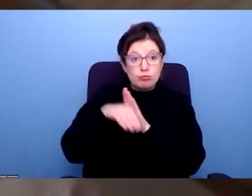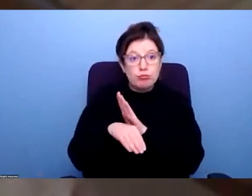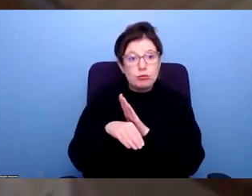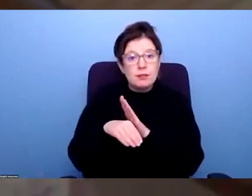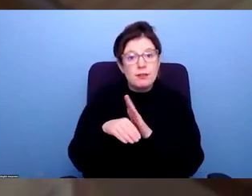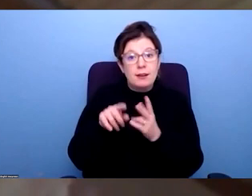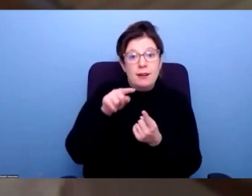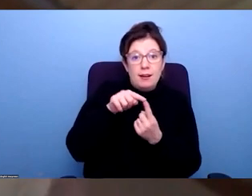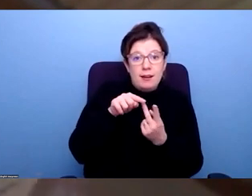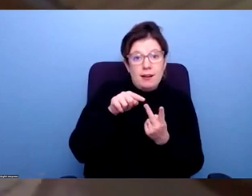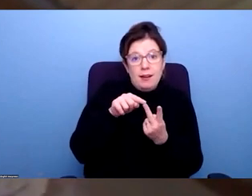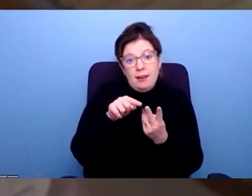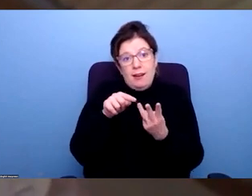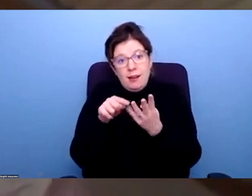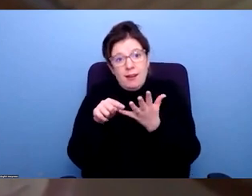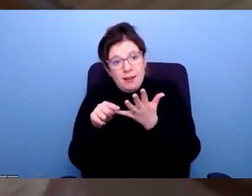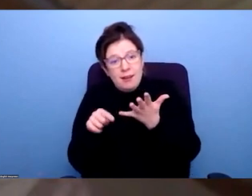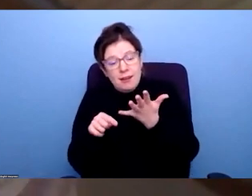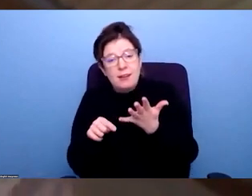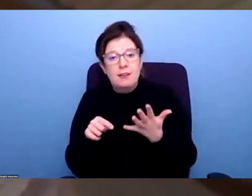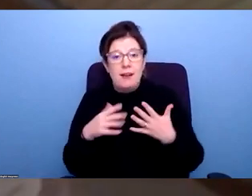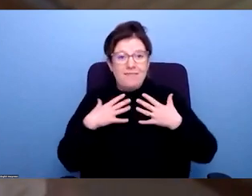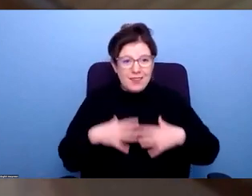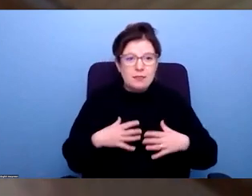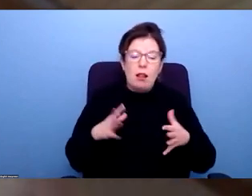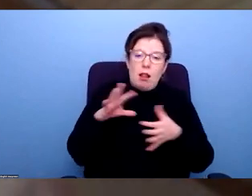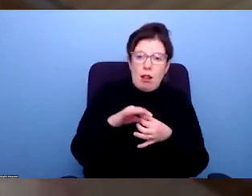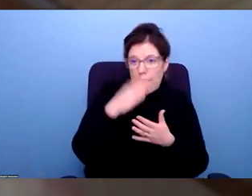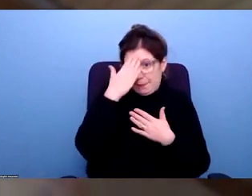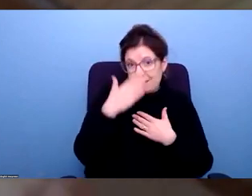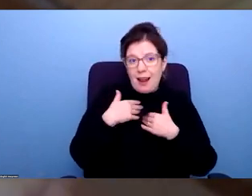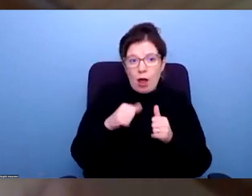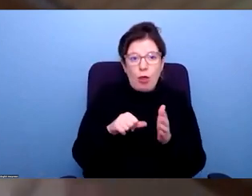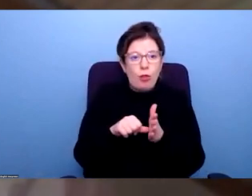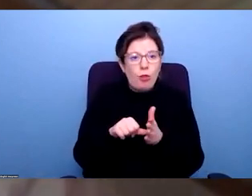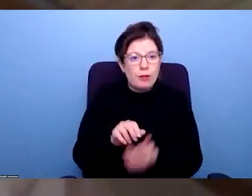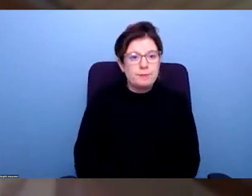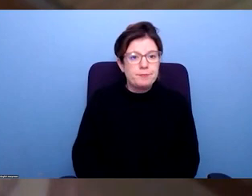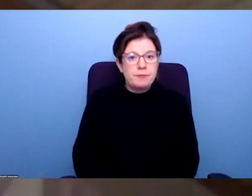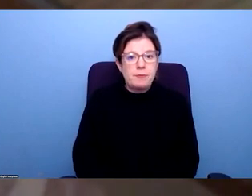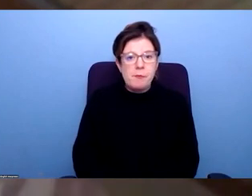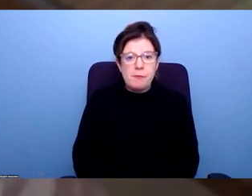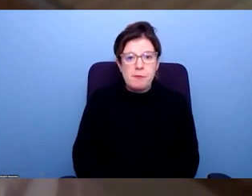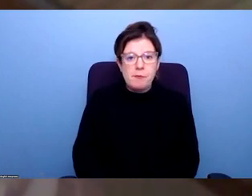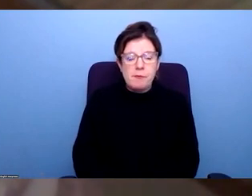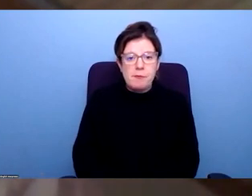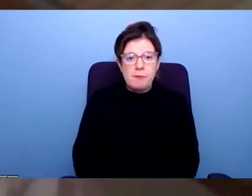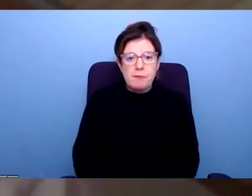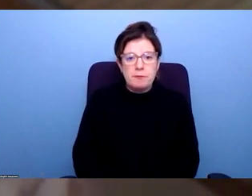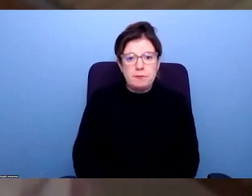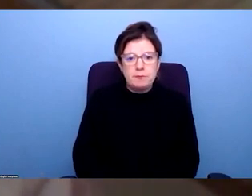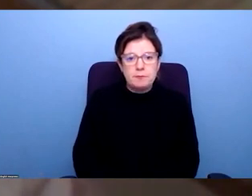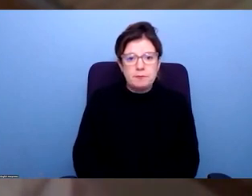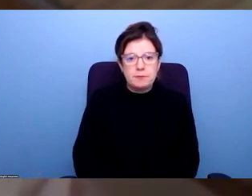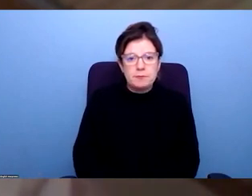combination kind of co morbid physical and mental mental health conditions. It's quite a worrying picture.